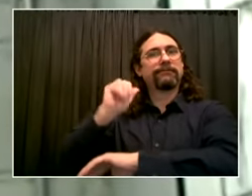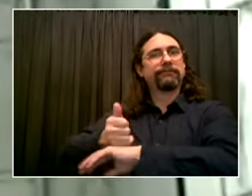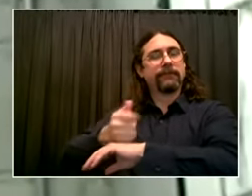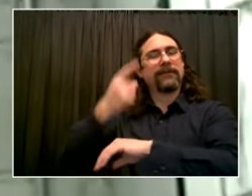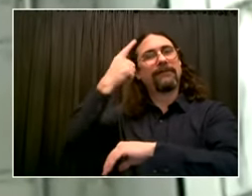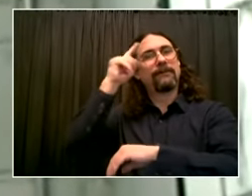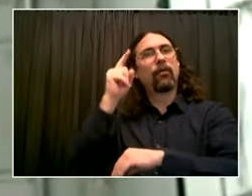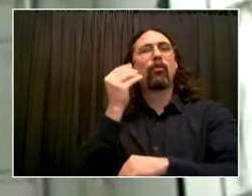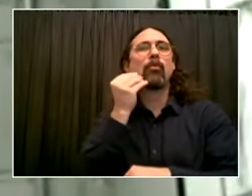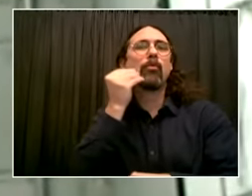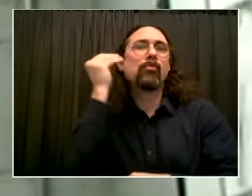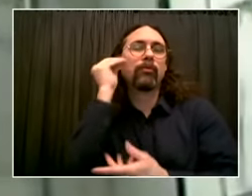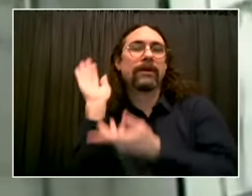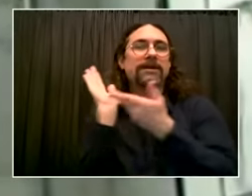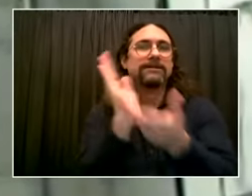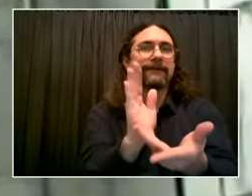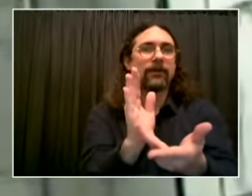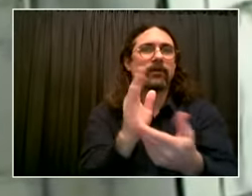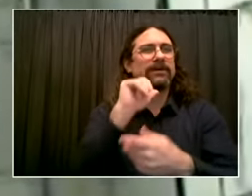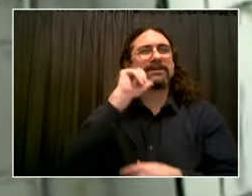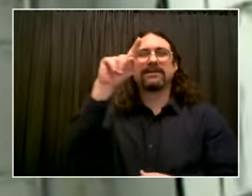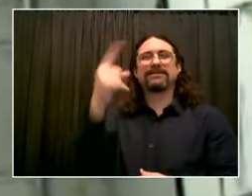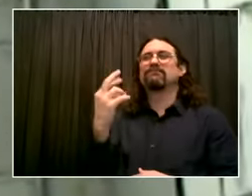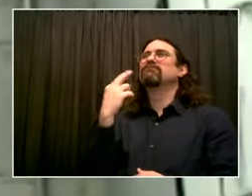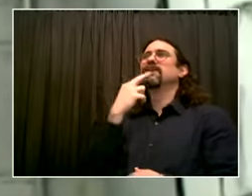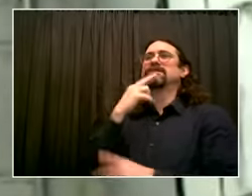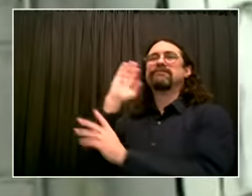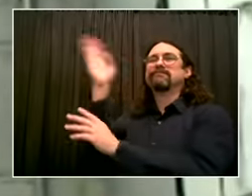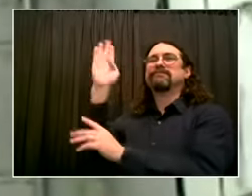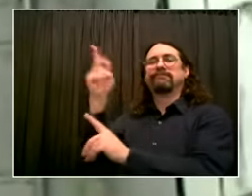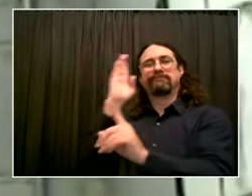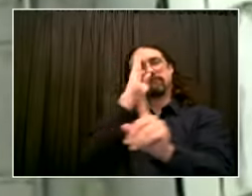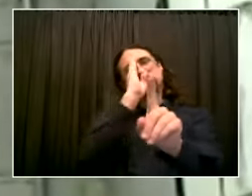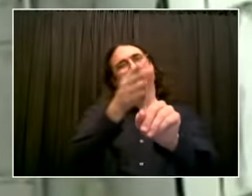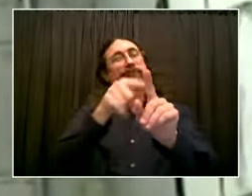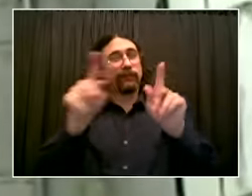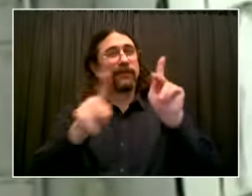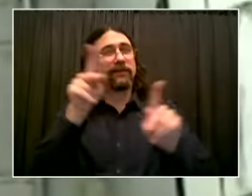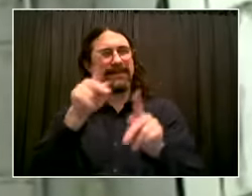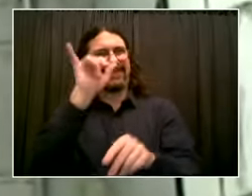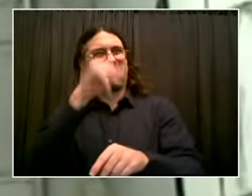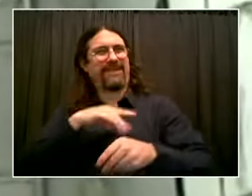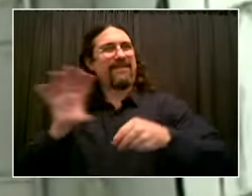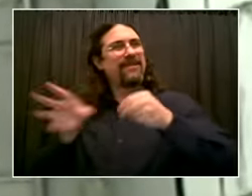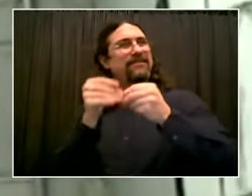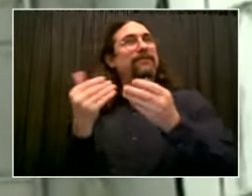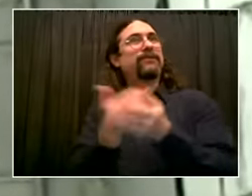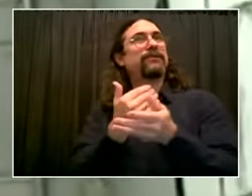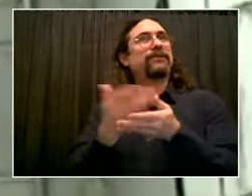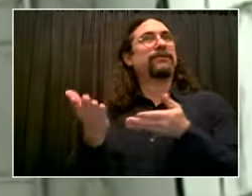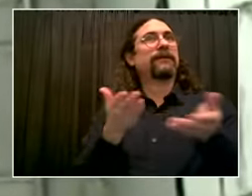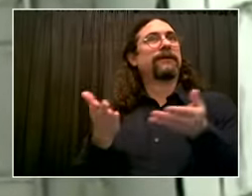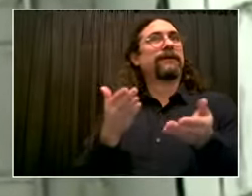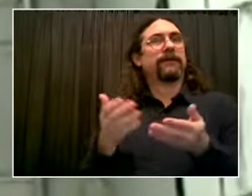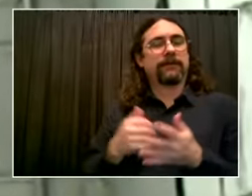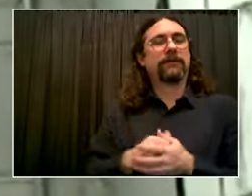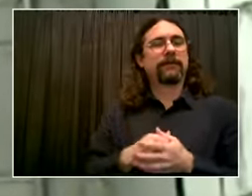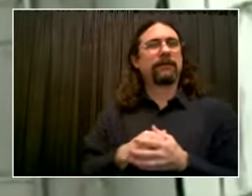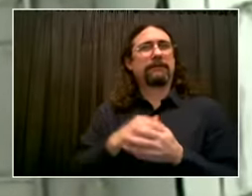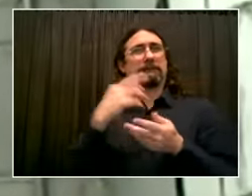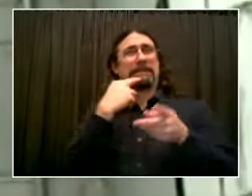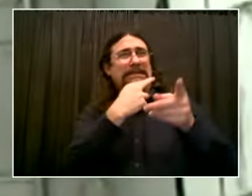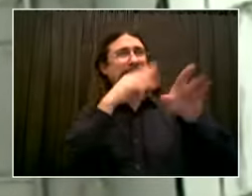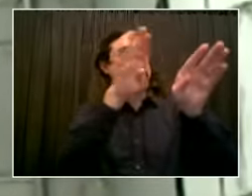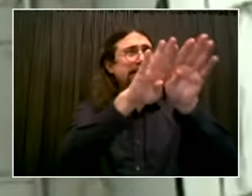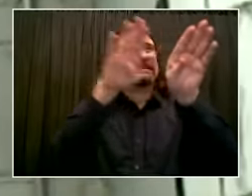only help us retain our employees, but give us the ability to hire new employees. Reliable internet makes this